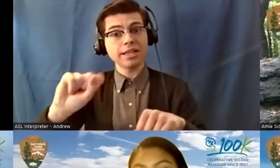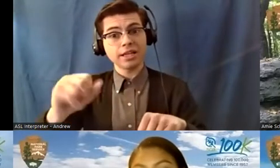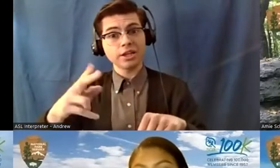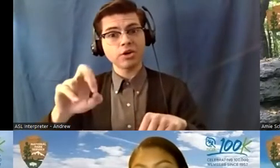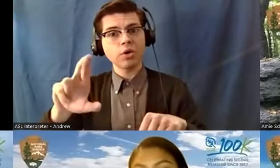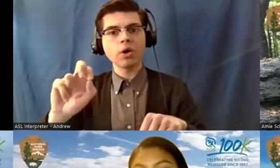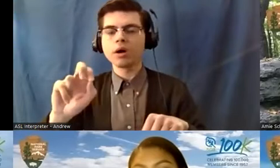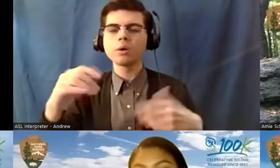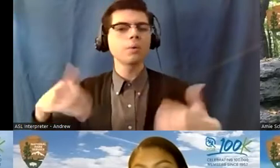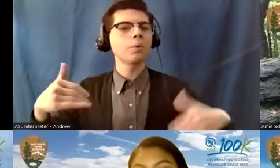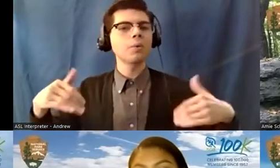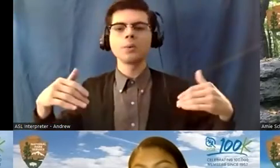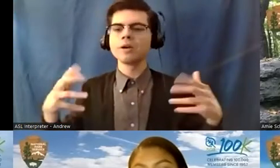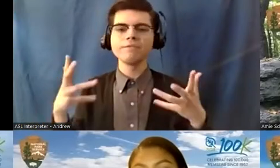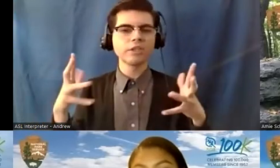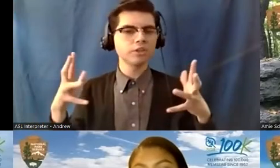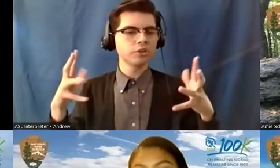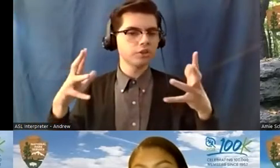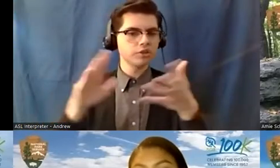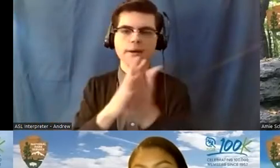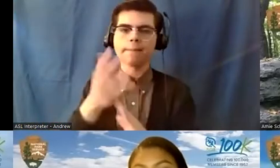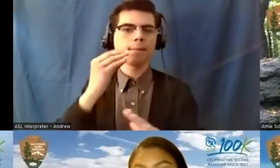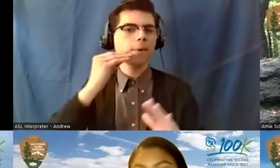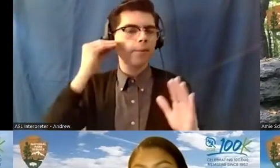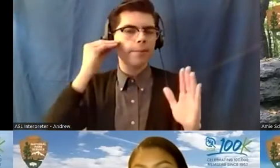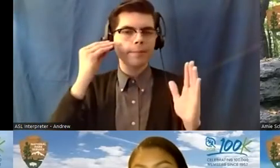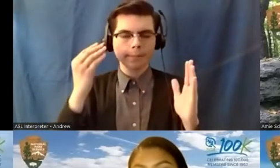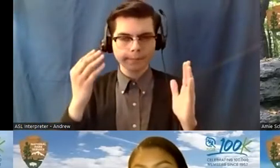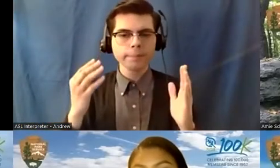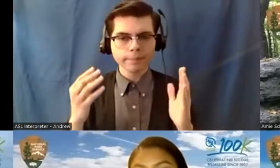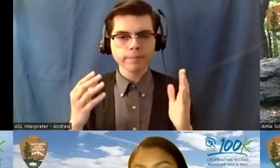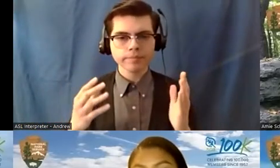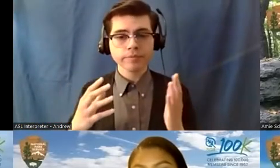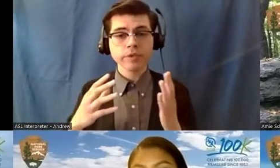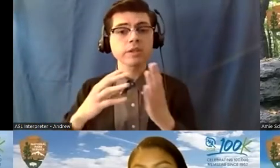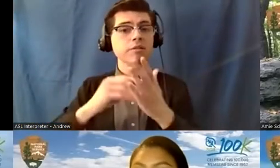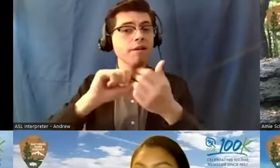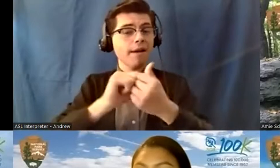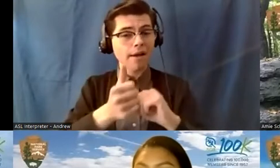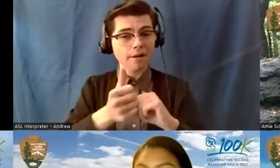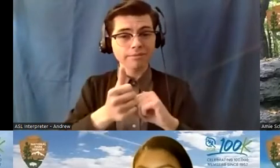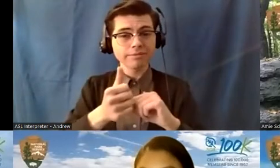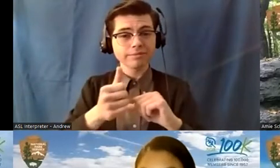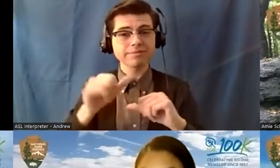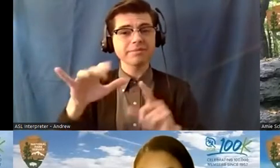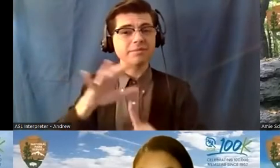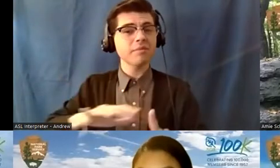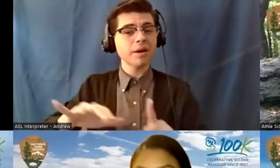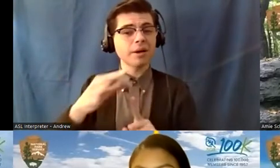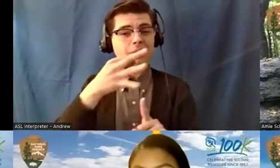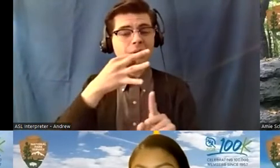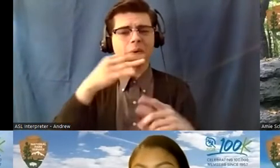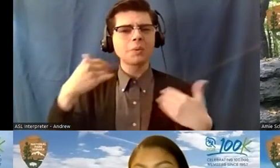learned so much about the plight of the Kemps Ridley and how it had almost been decimated in a